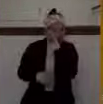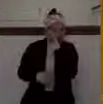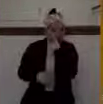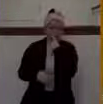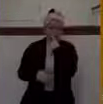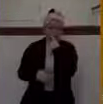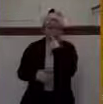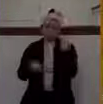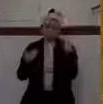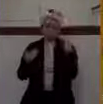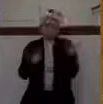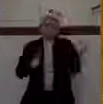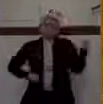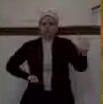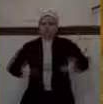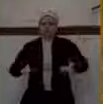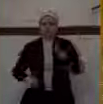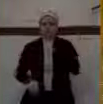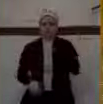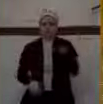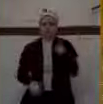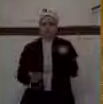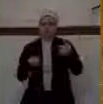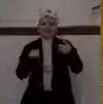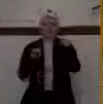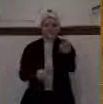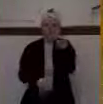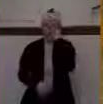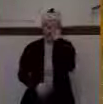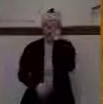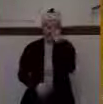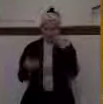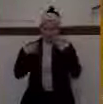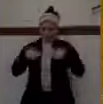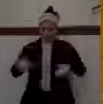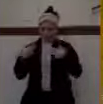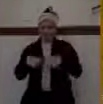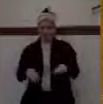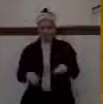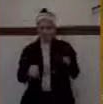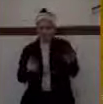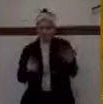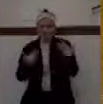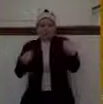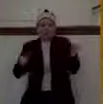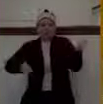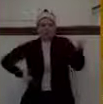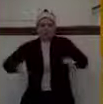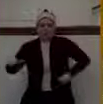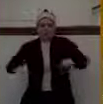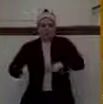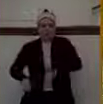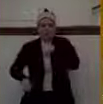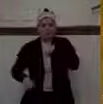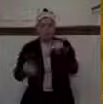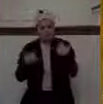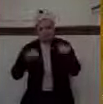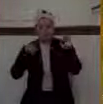you're blind. You can boast about your clothing, but you're poor and you're naked,